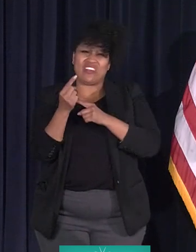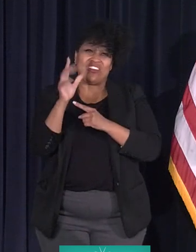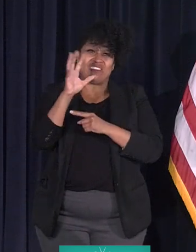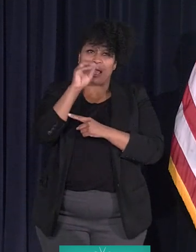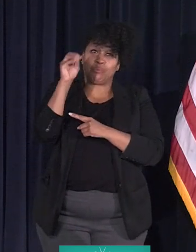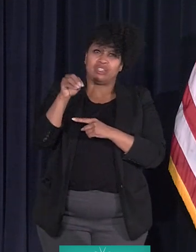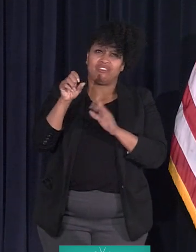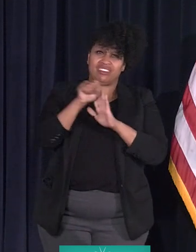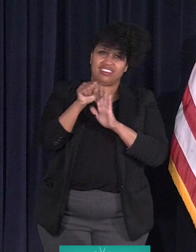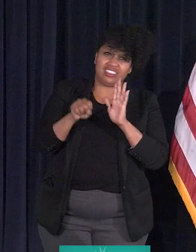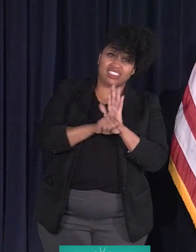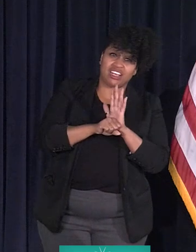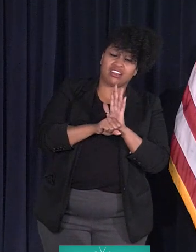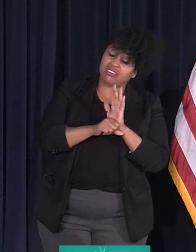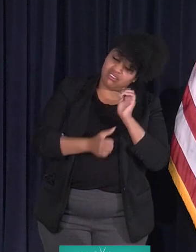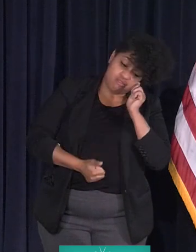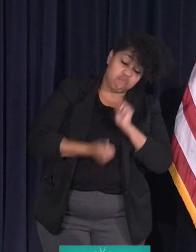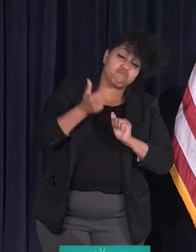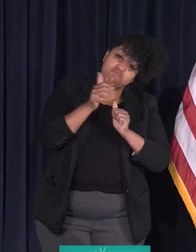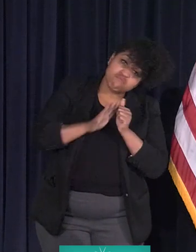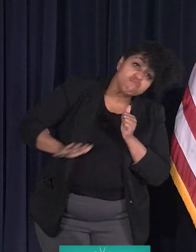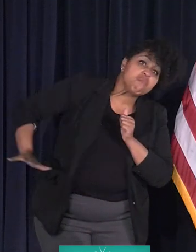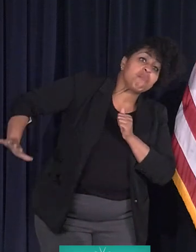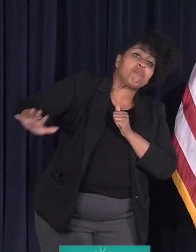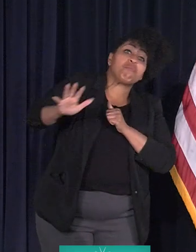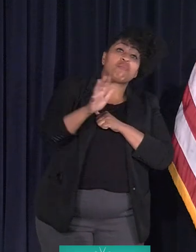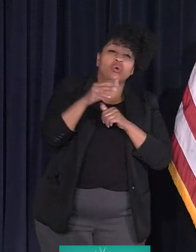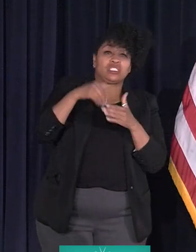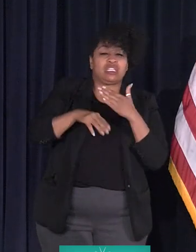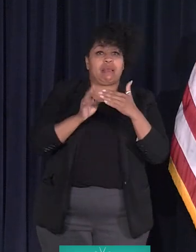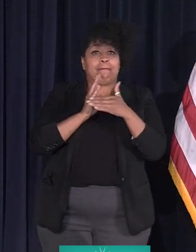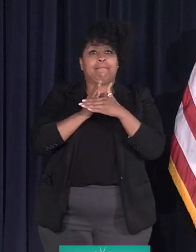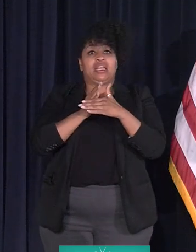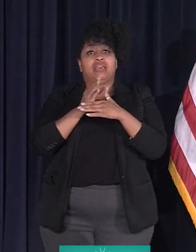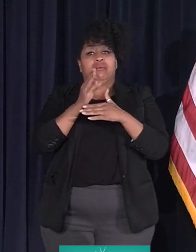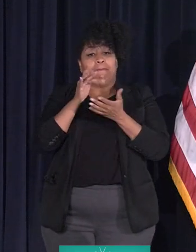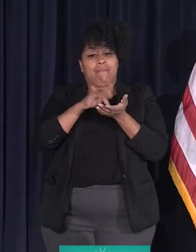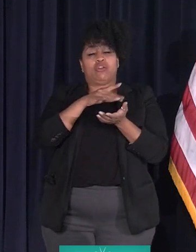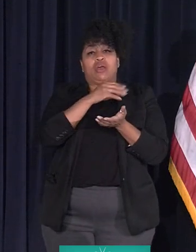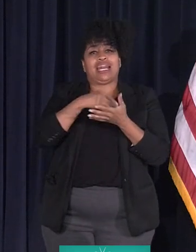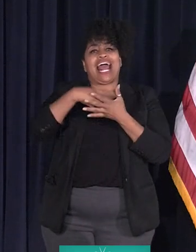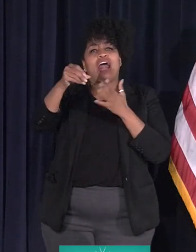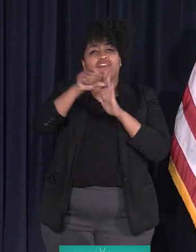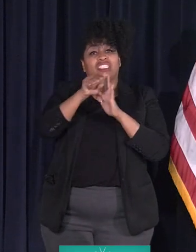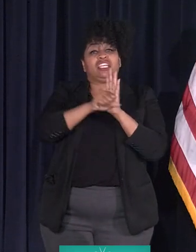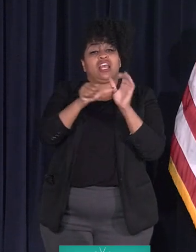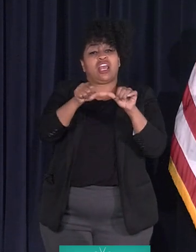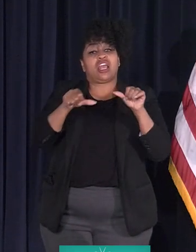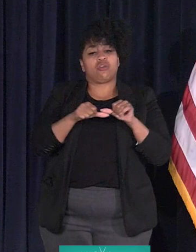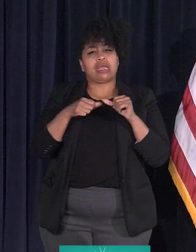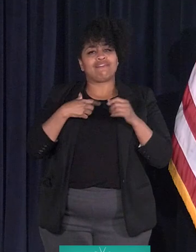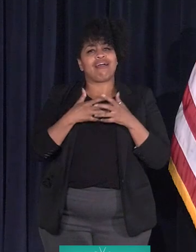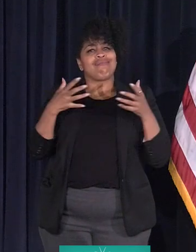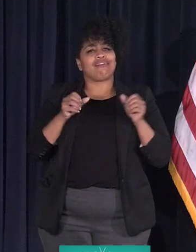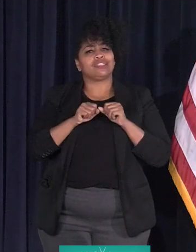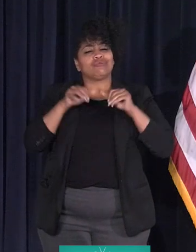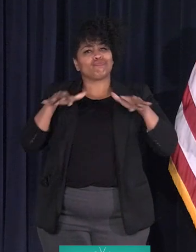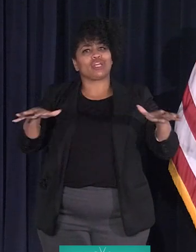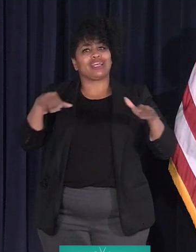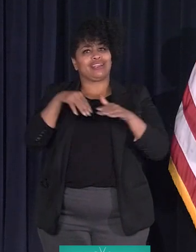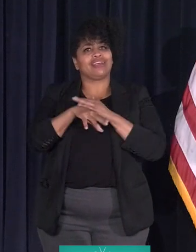the state. Now the vast majority are in the middle and out state areas. We have quite a bit of spread in the suburbs.